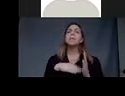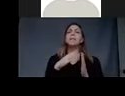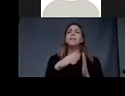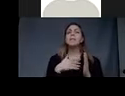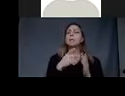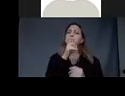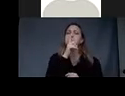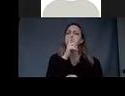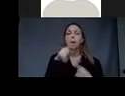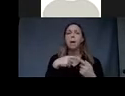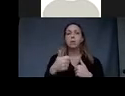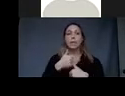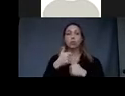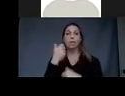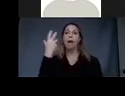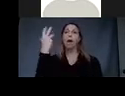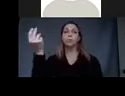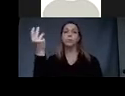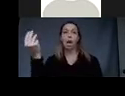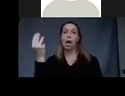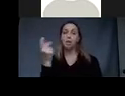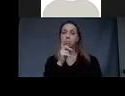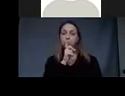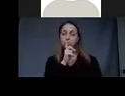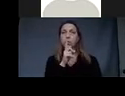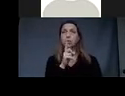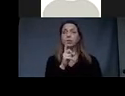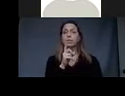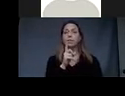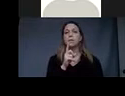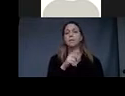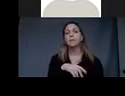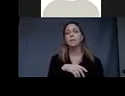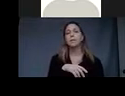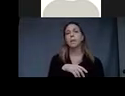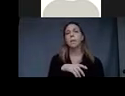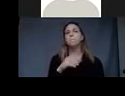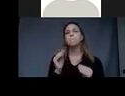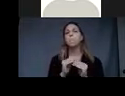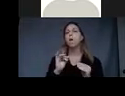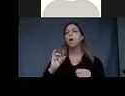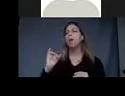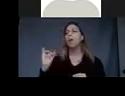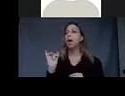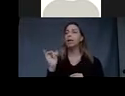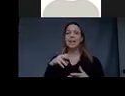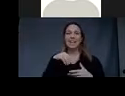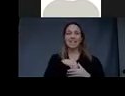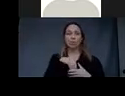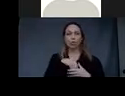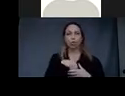danger outside as the, um, an internal crisis